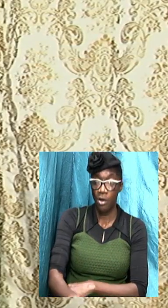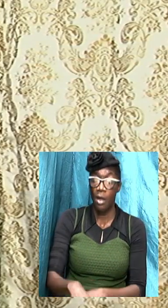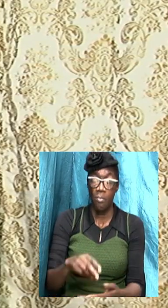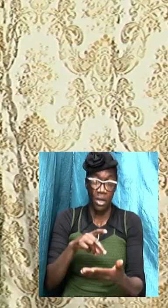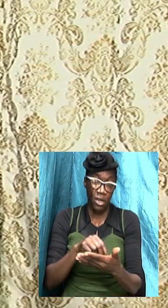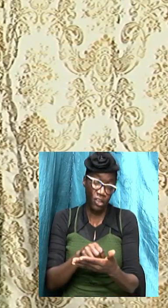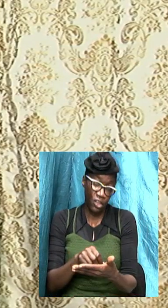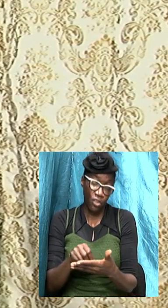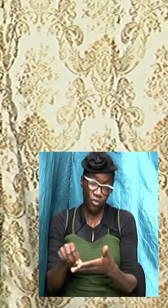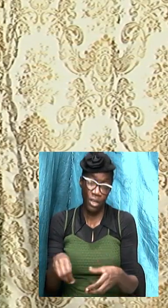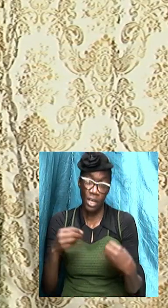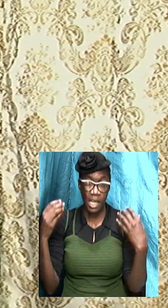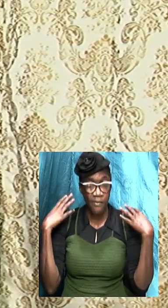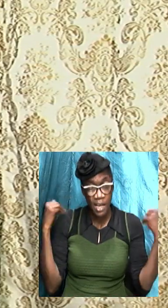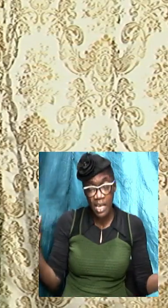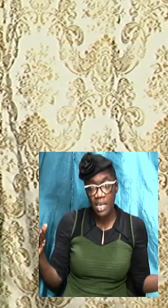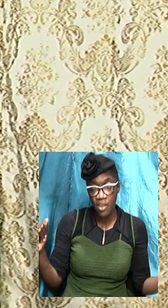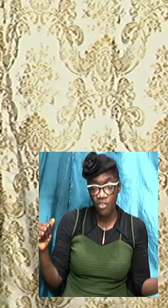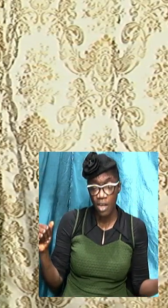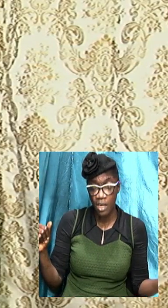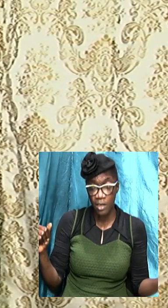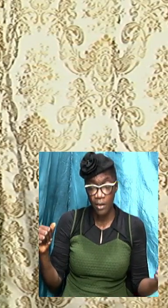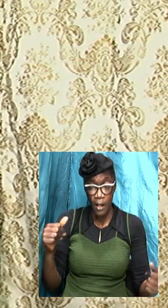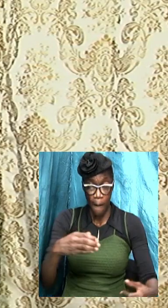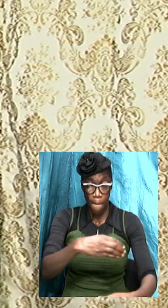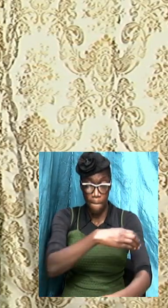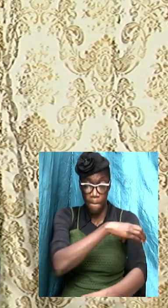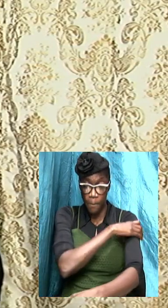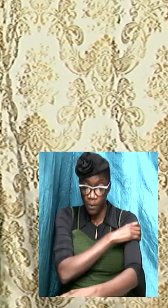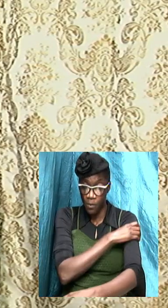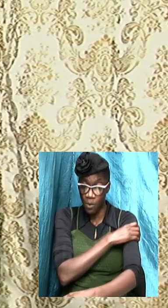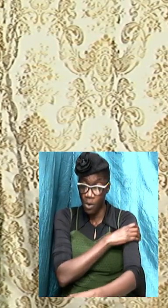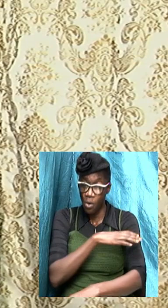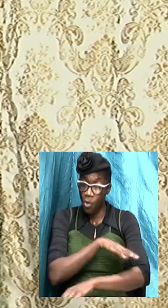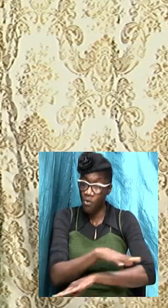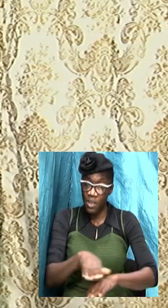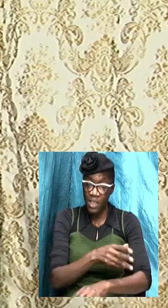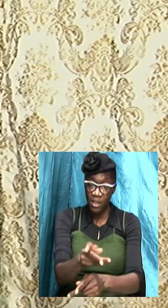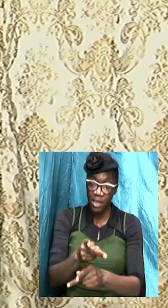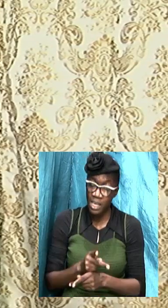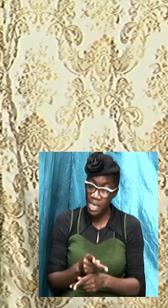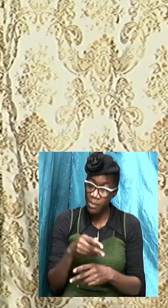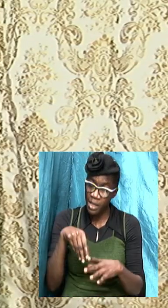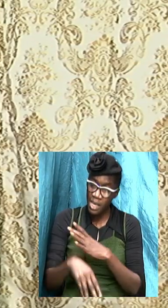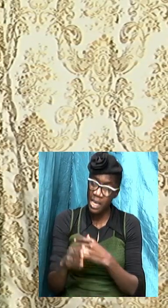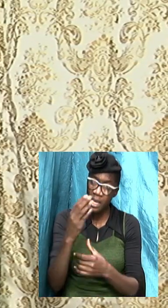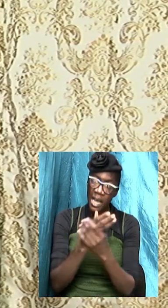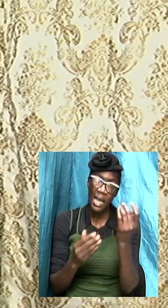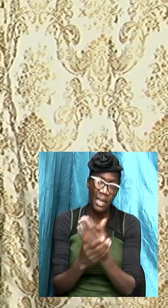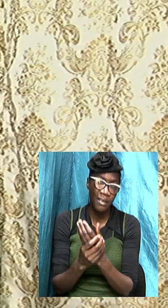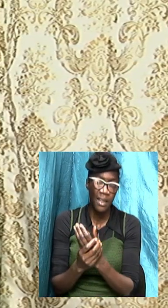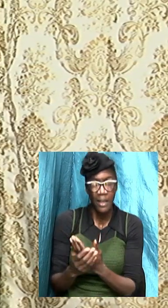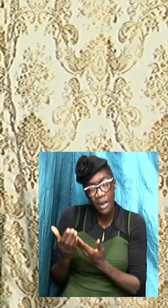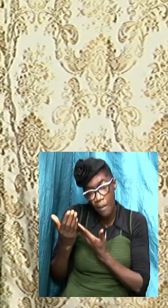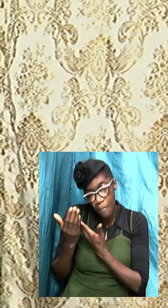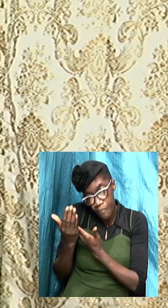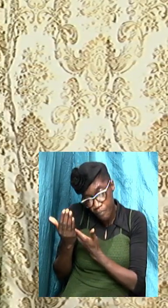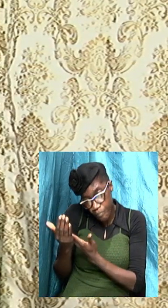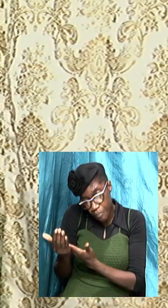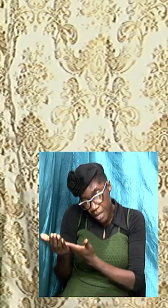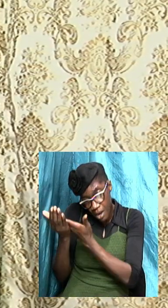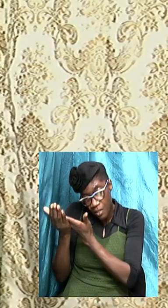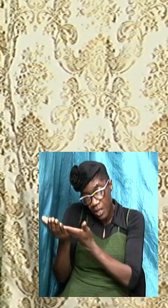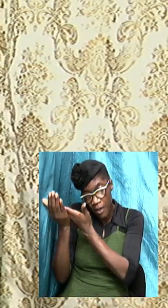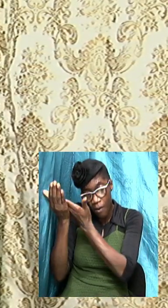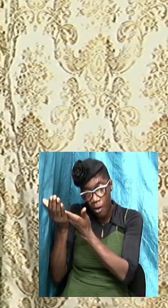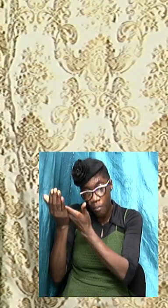charge over thee to keep thee in their hands and they shall bear thee up lest at